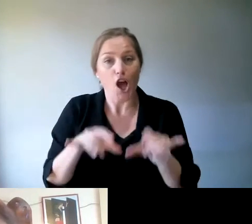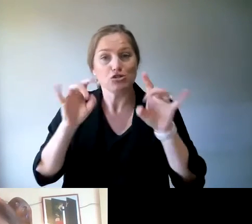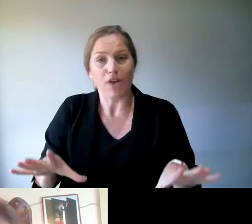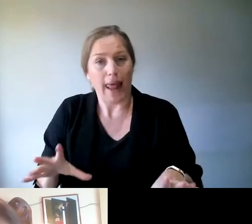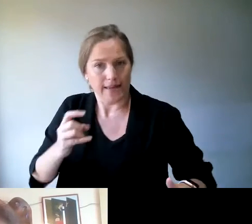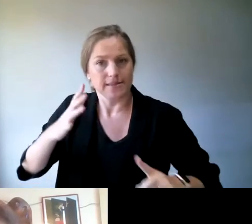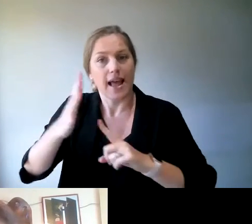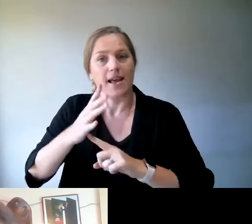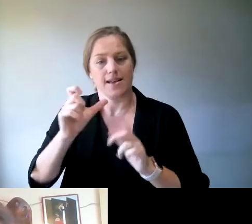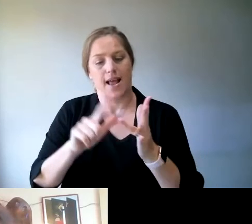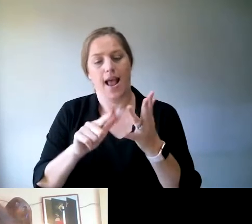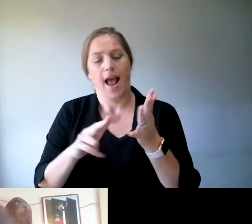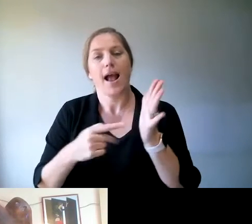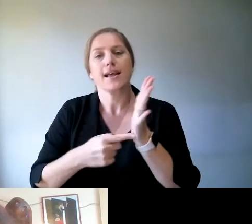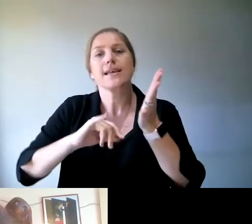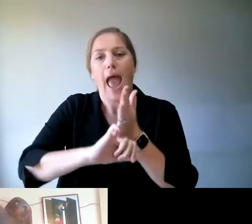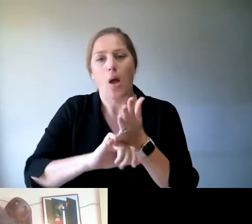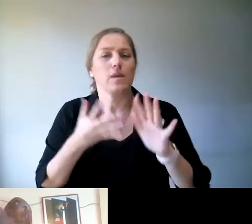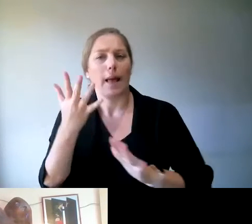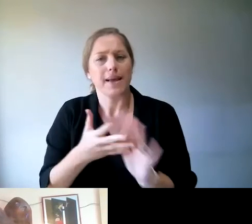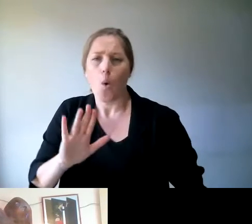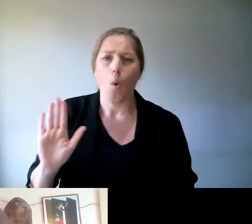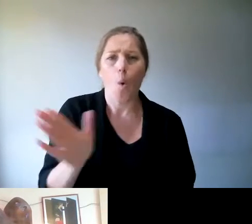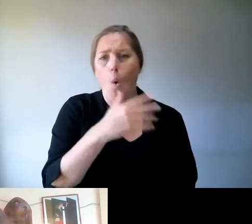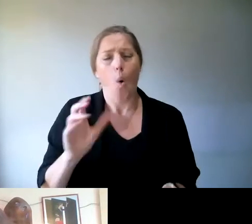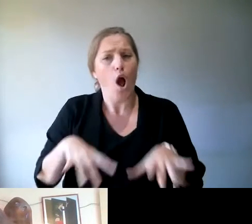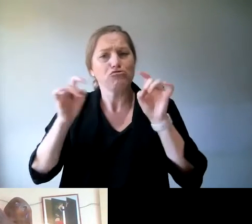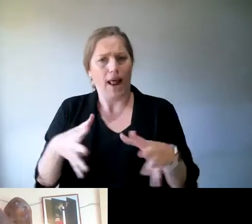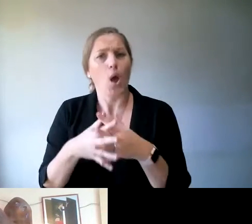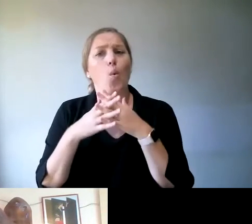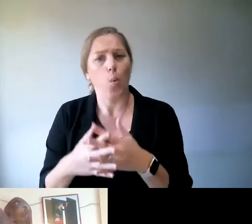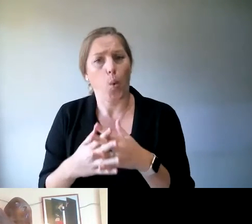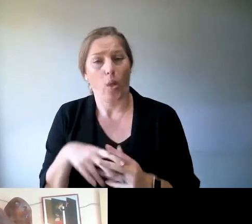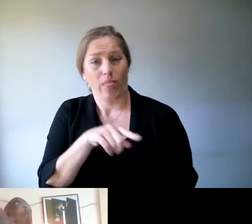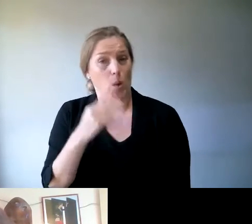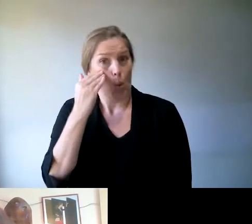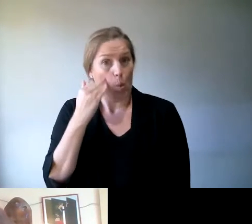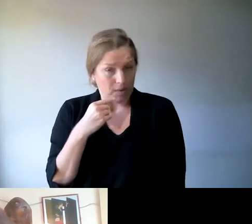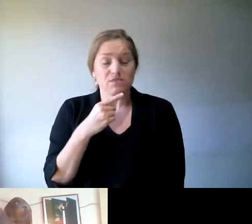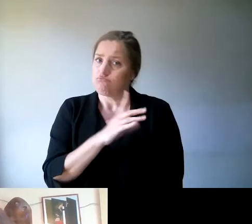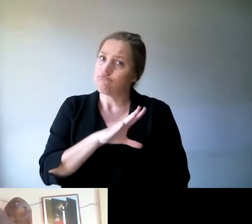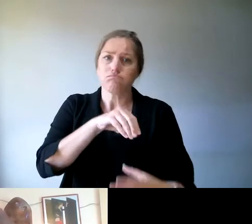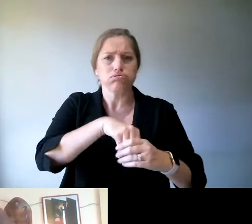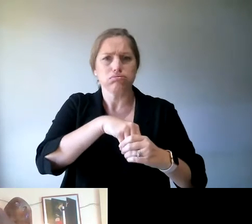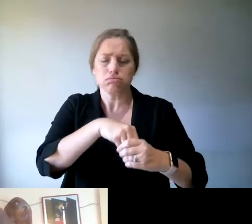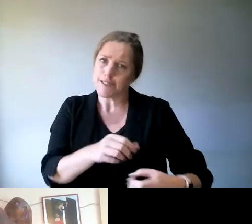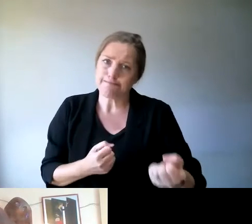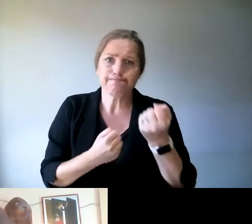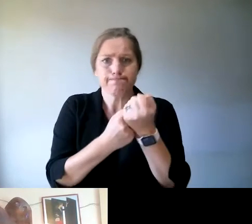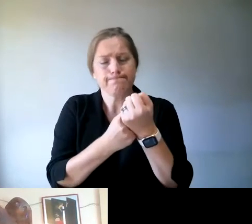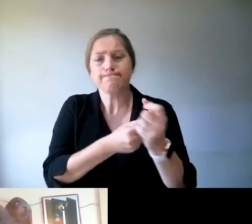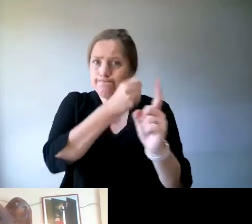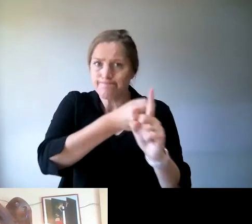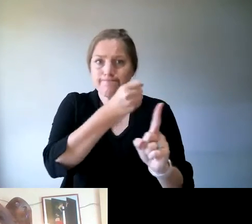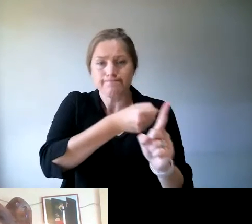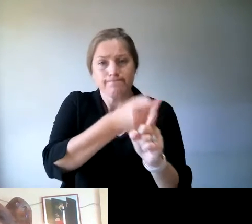name of the campaign that was instrumental in bringing the disability sector together to demand the change that we now know as the NDIS.